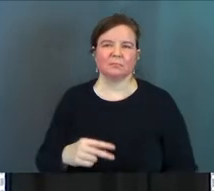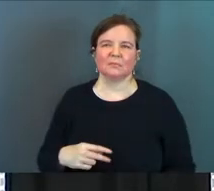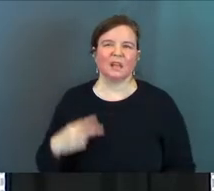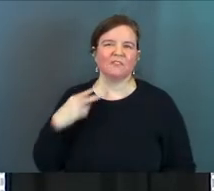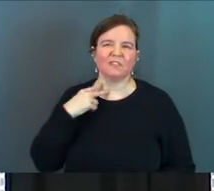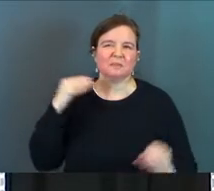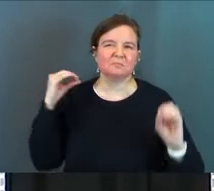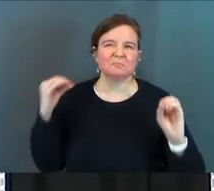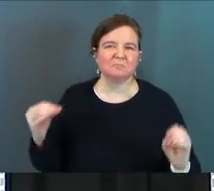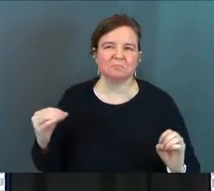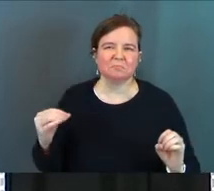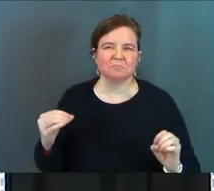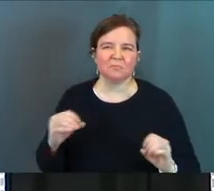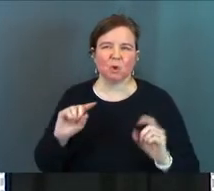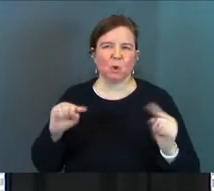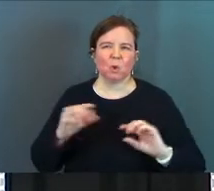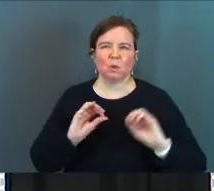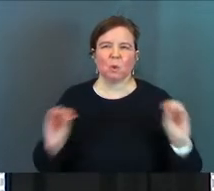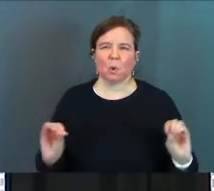victimless crime.